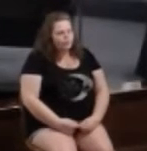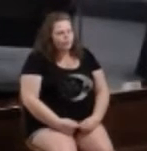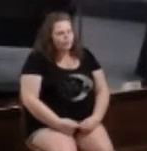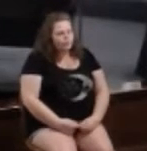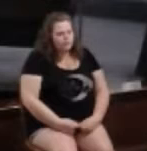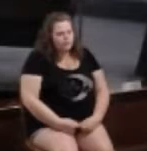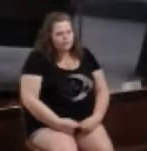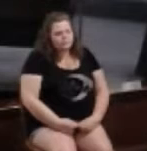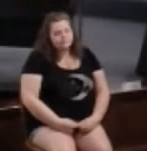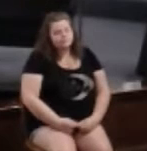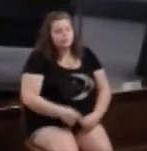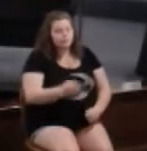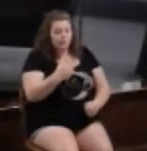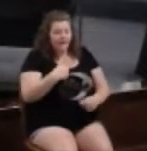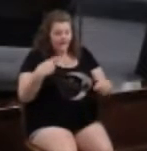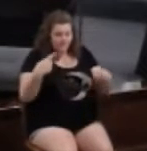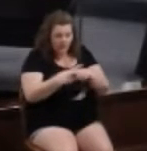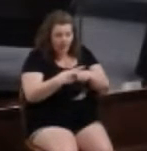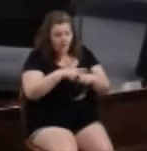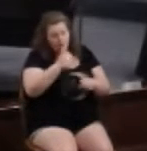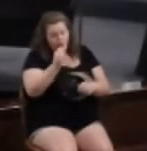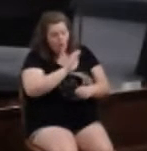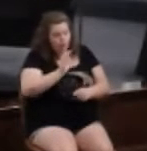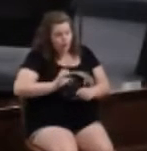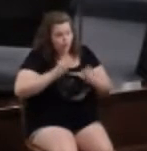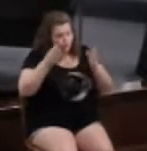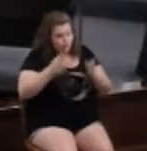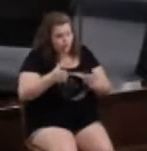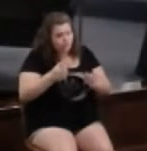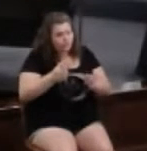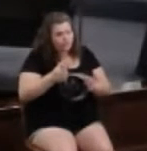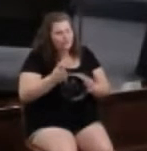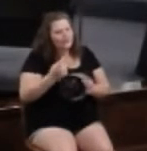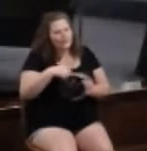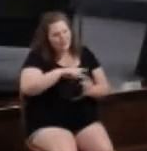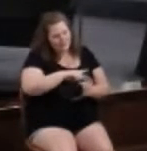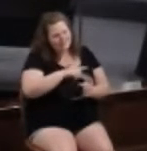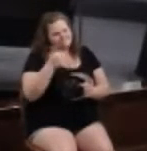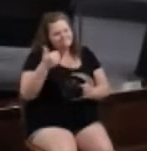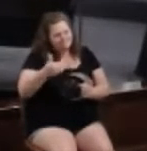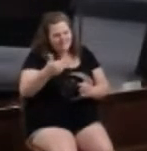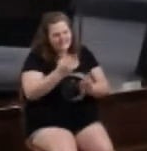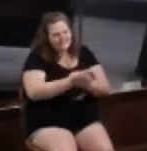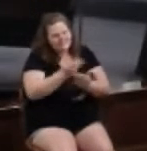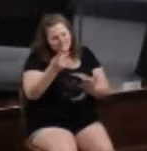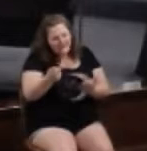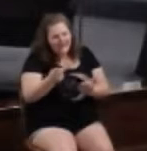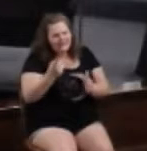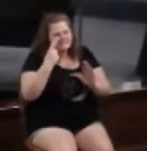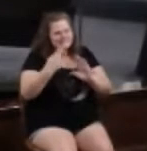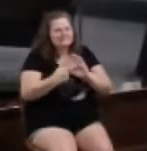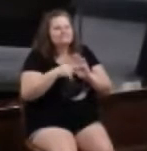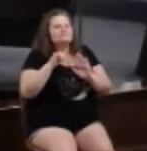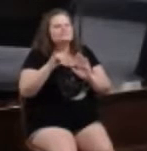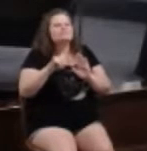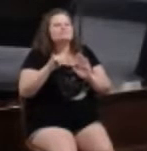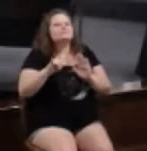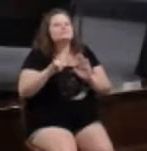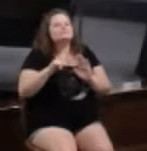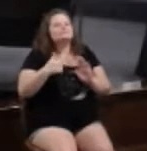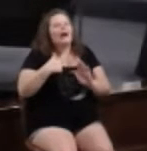When we have conflict with another Christian, we often fail to recognize the contributions we've made to that conflict.